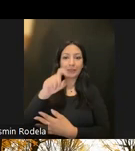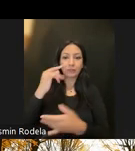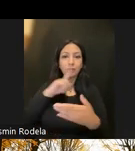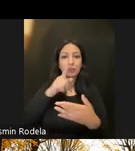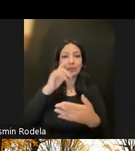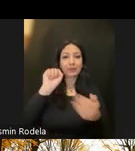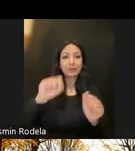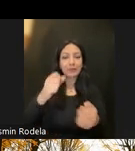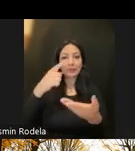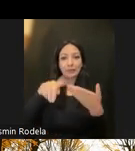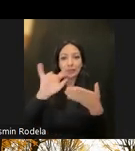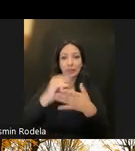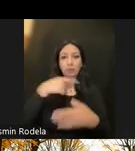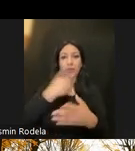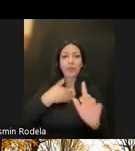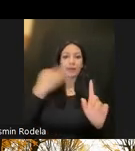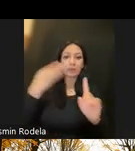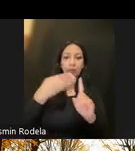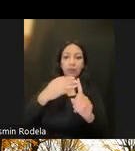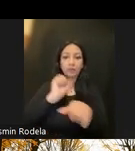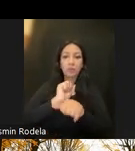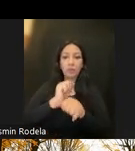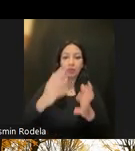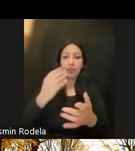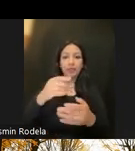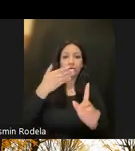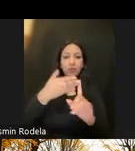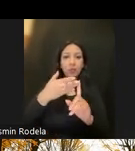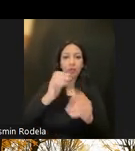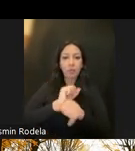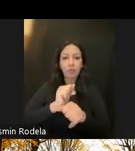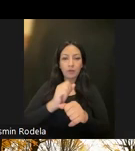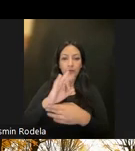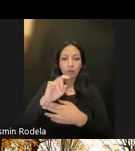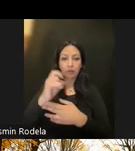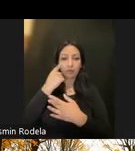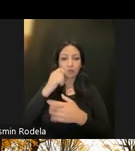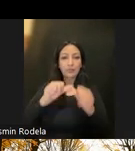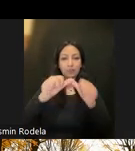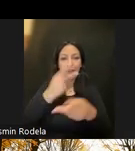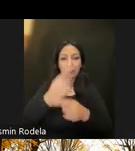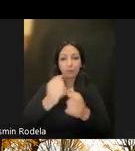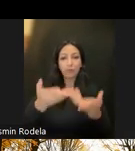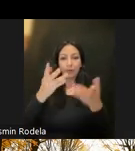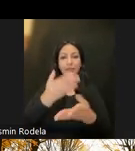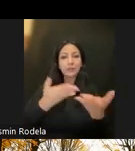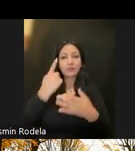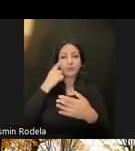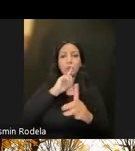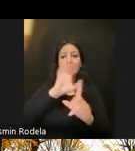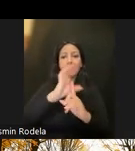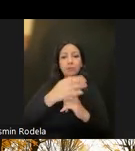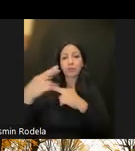that we have the direct care workers and the workforce across the continuum of care to provide services in a culturally